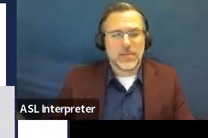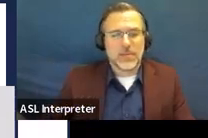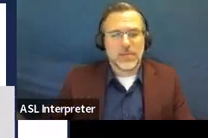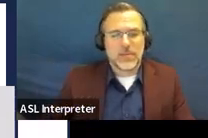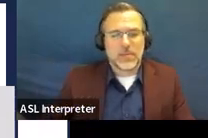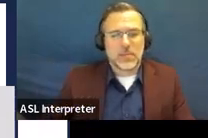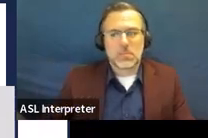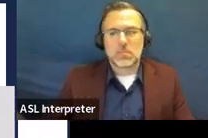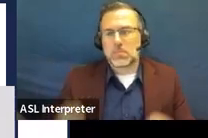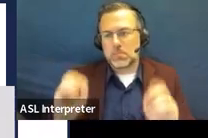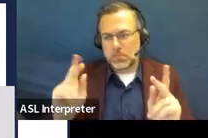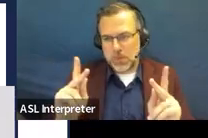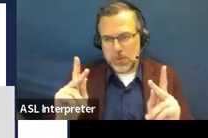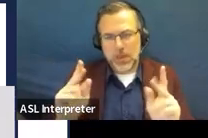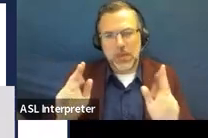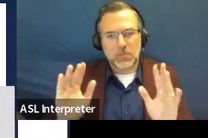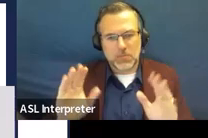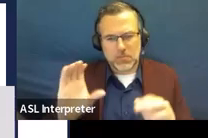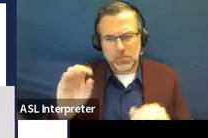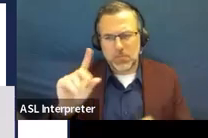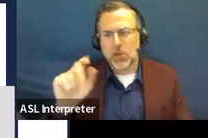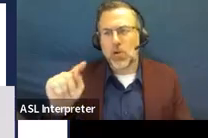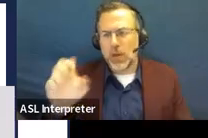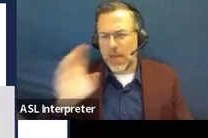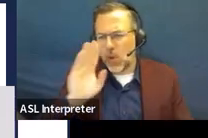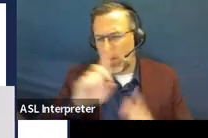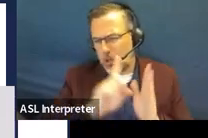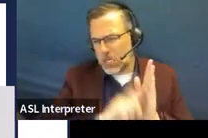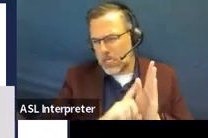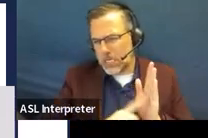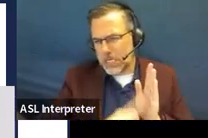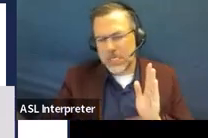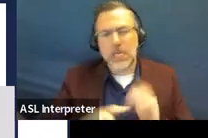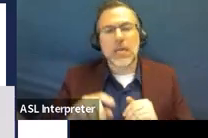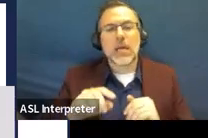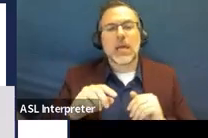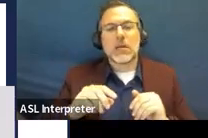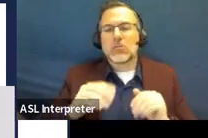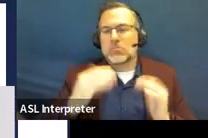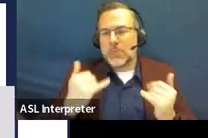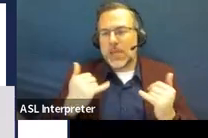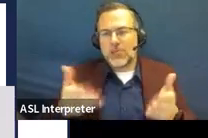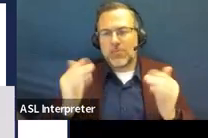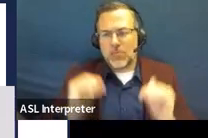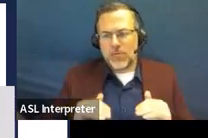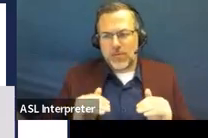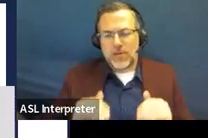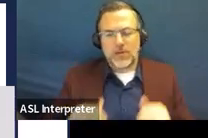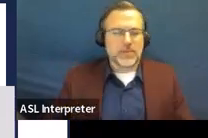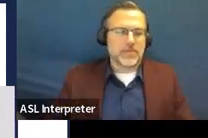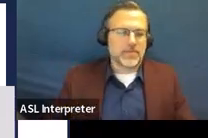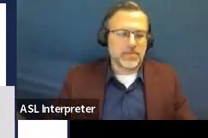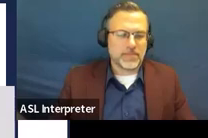All right, so Colette will look into that, and we will move on to the next section.